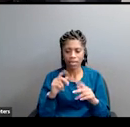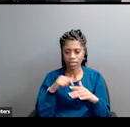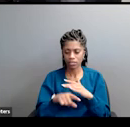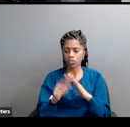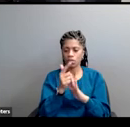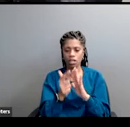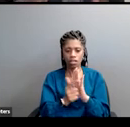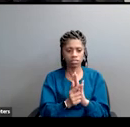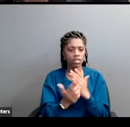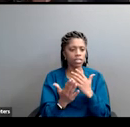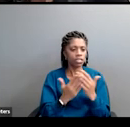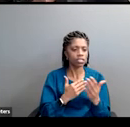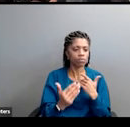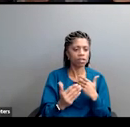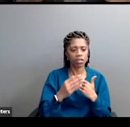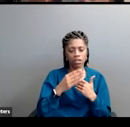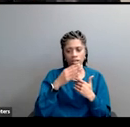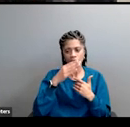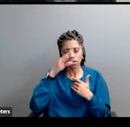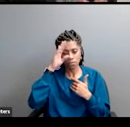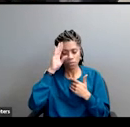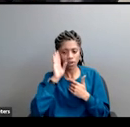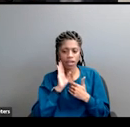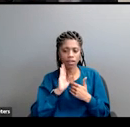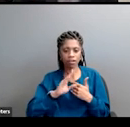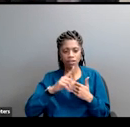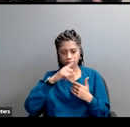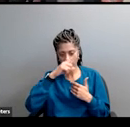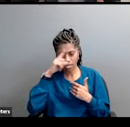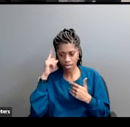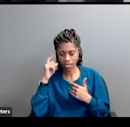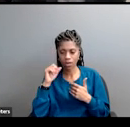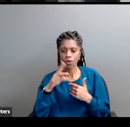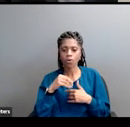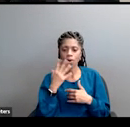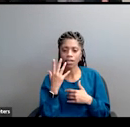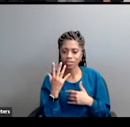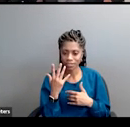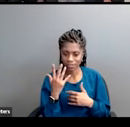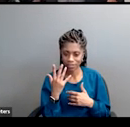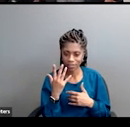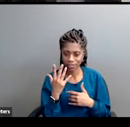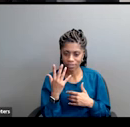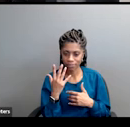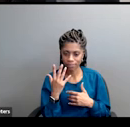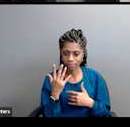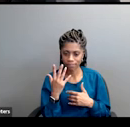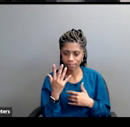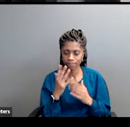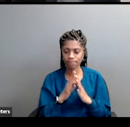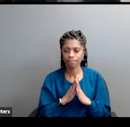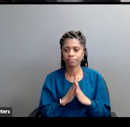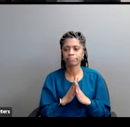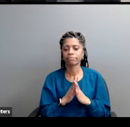or white. Notice the structure of this message. It does not debate the